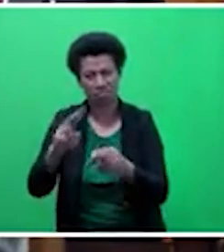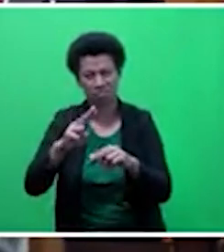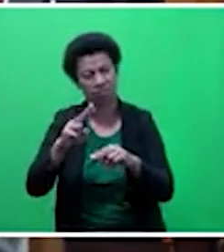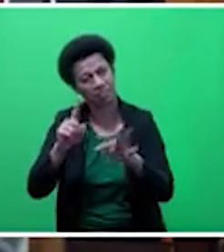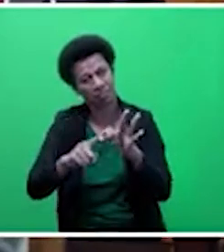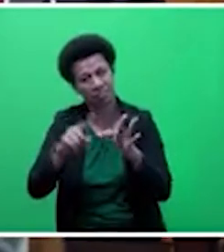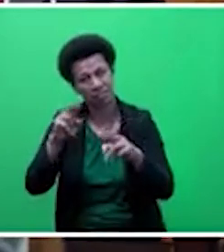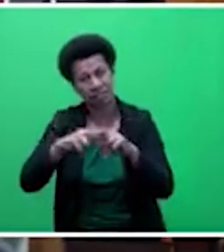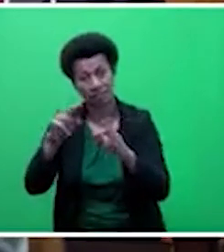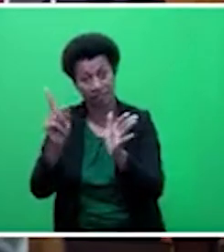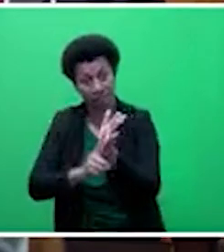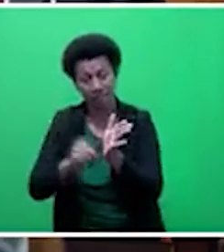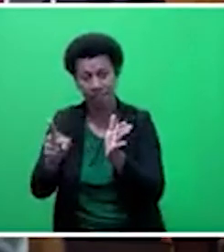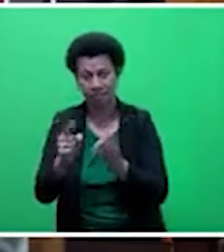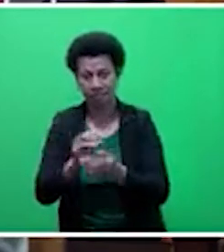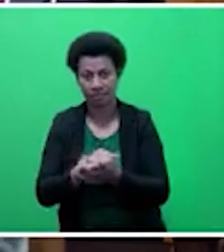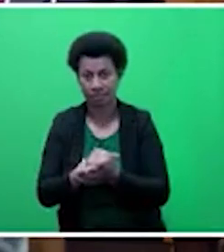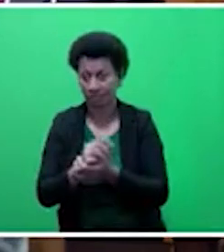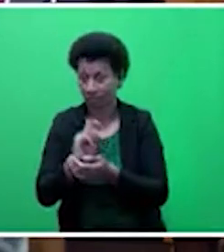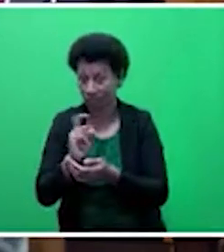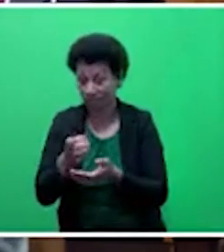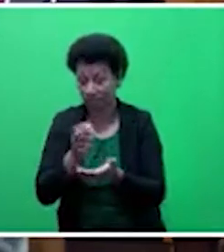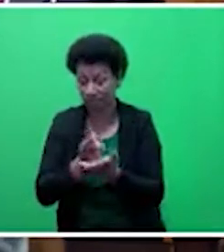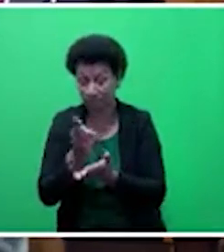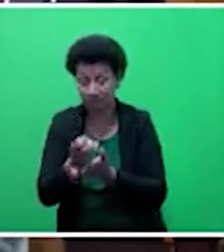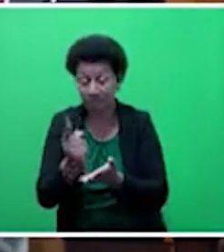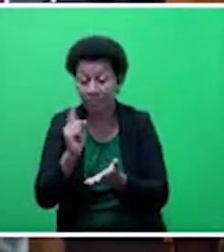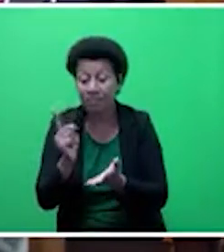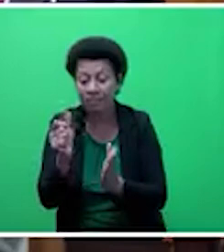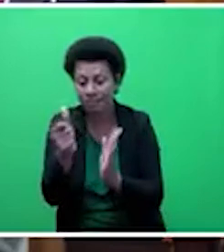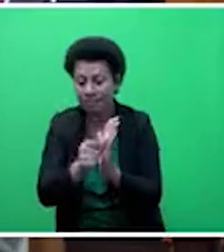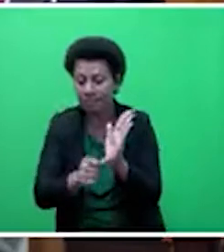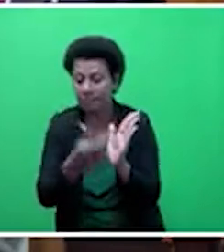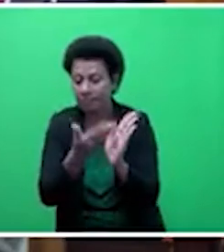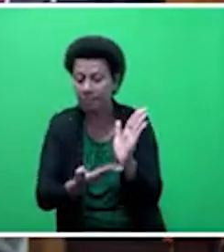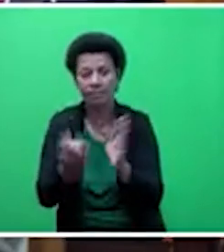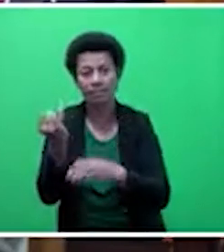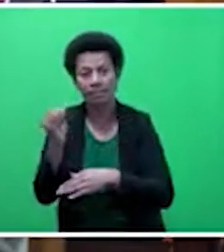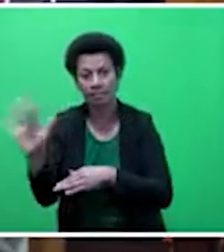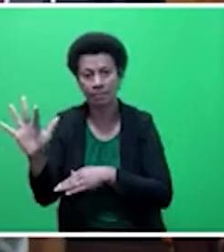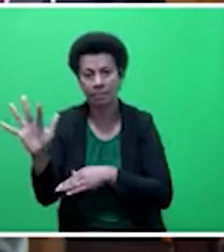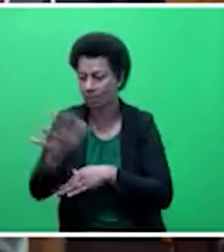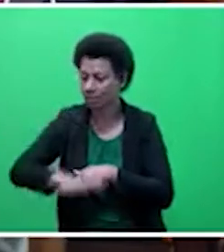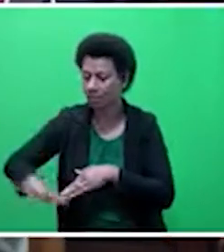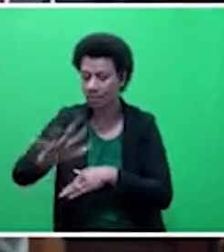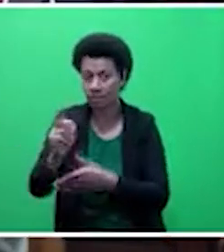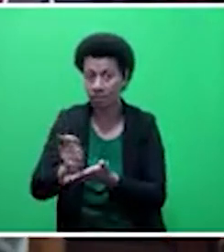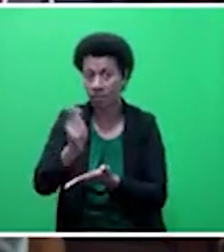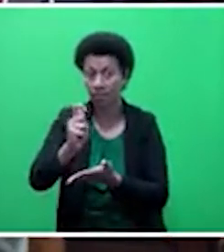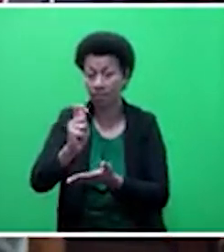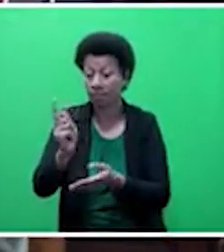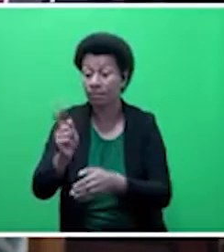would look at the act itself and find out what are the mechanisms that gives it independence from every single institution, including